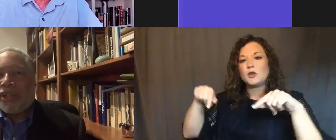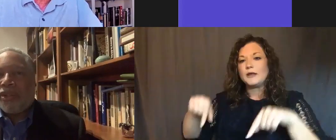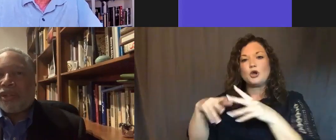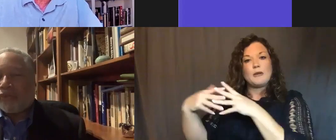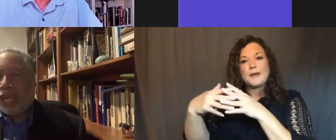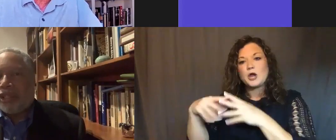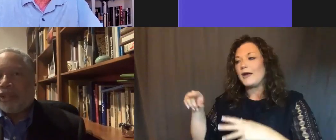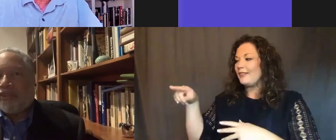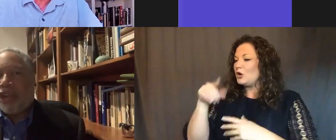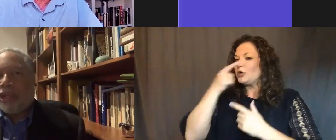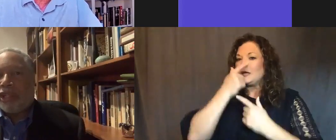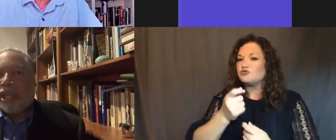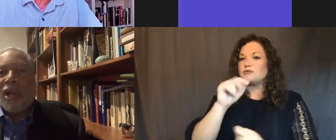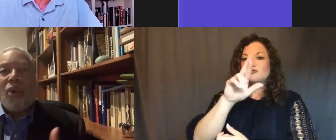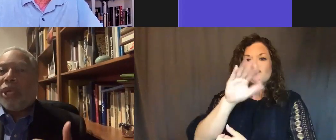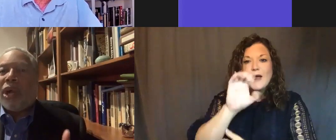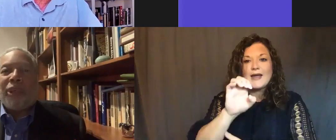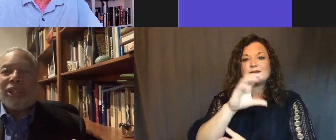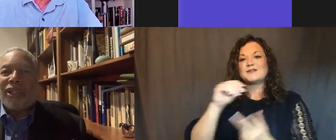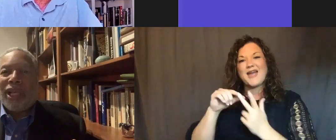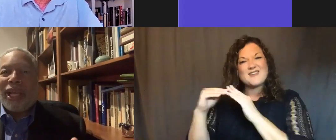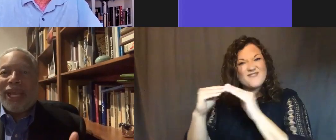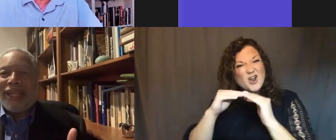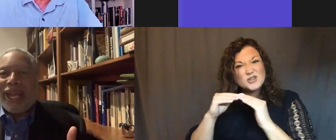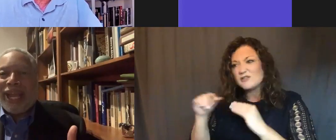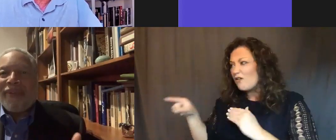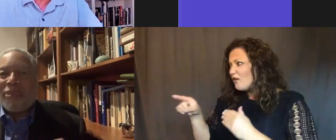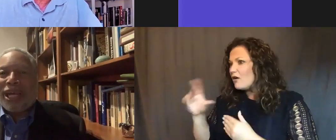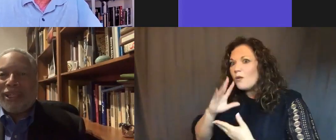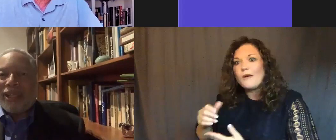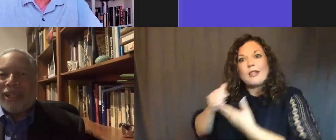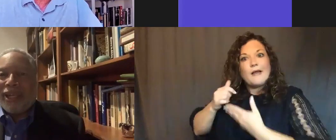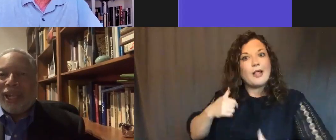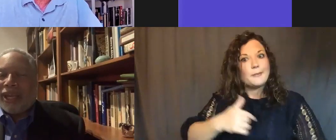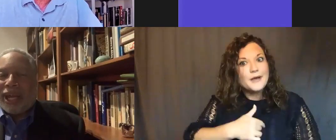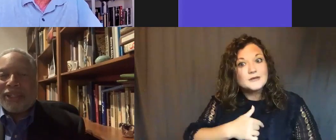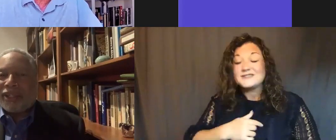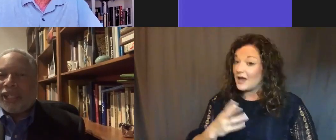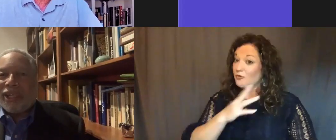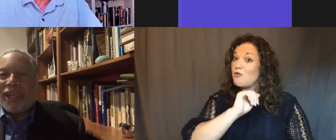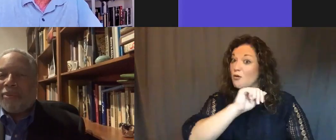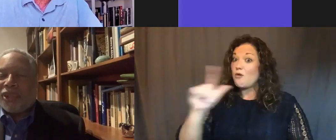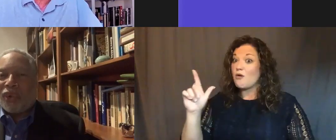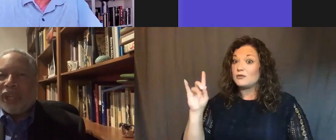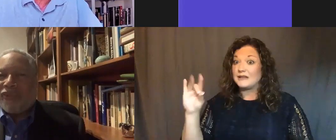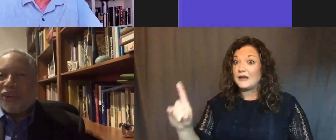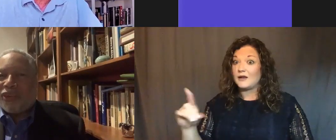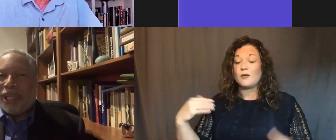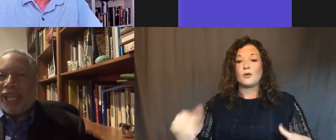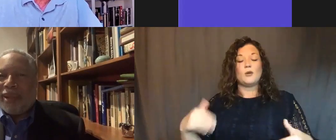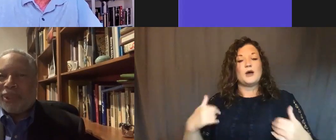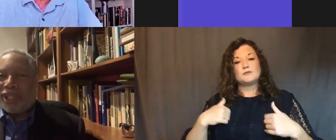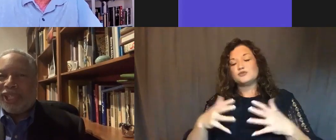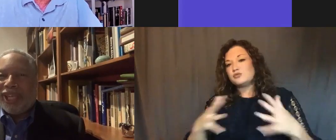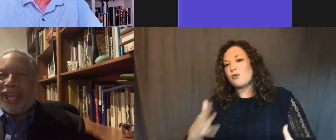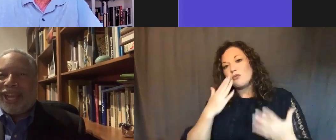in issues of race and fairness would help us. And everybody did. And I just think I'm so grateful for